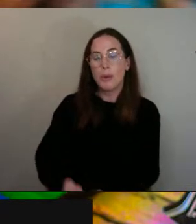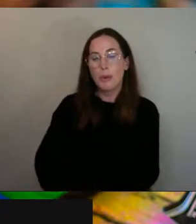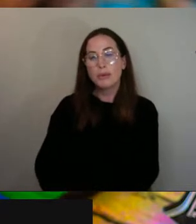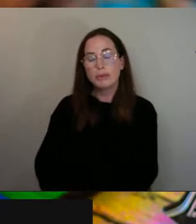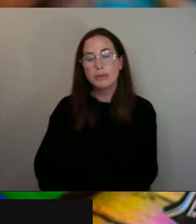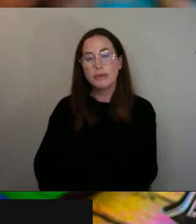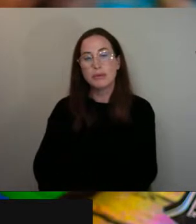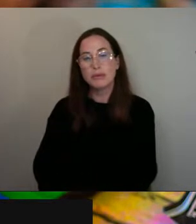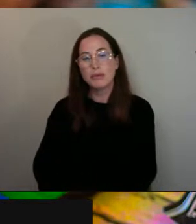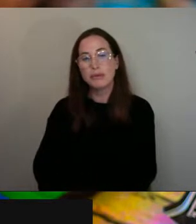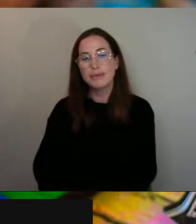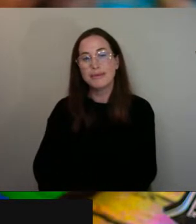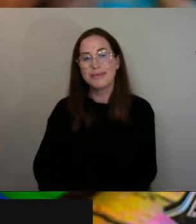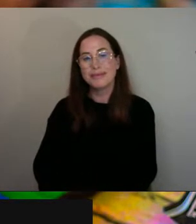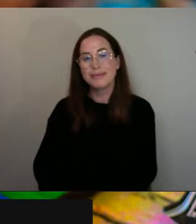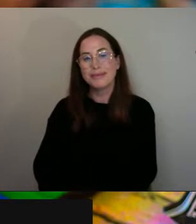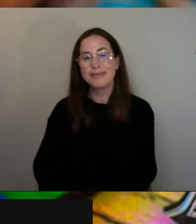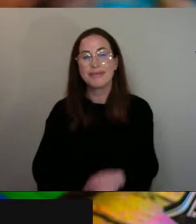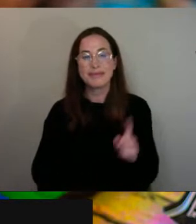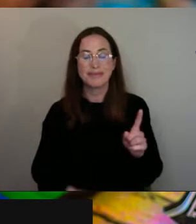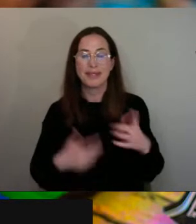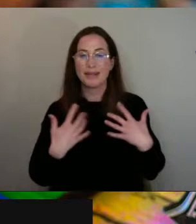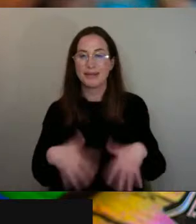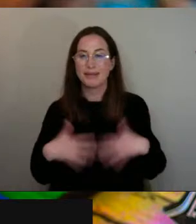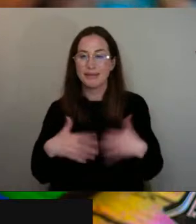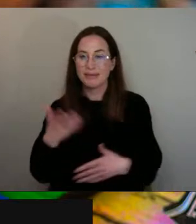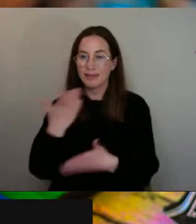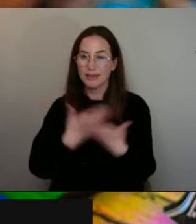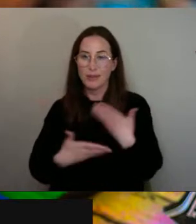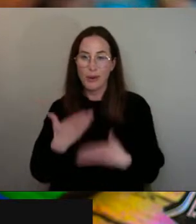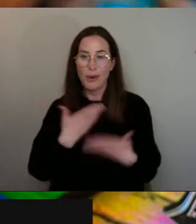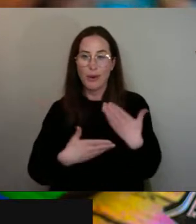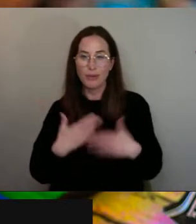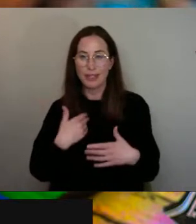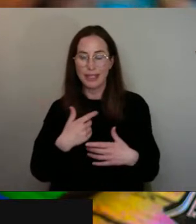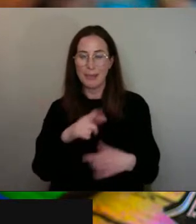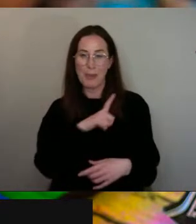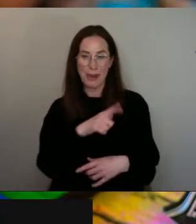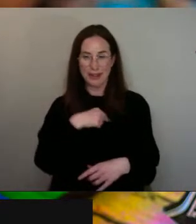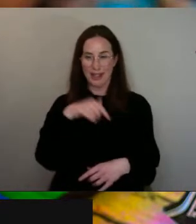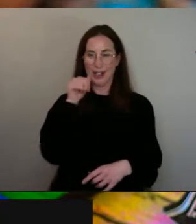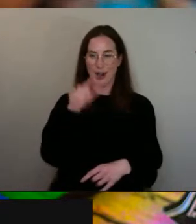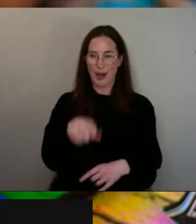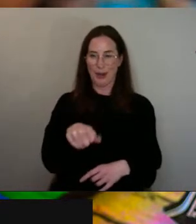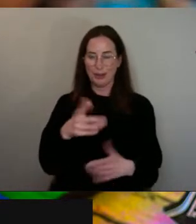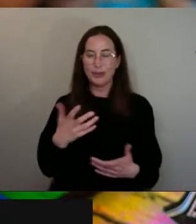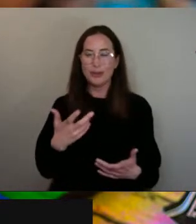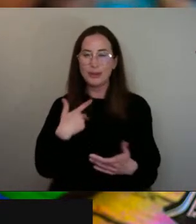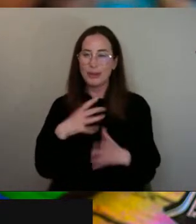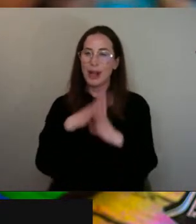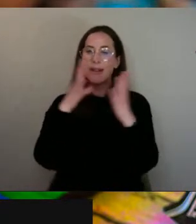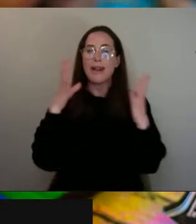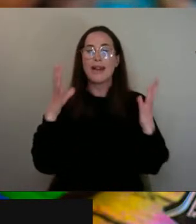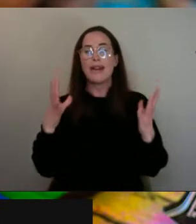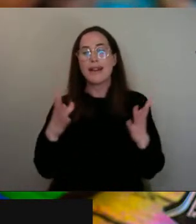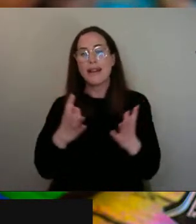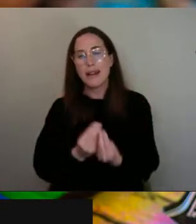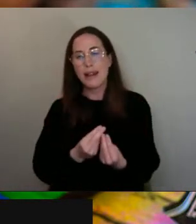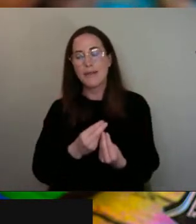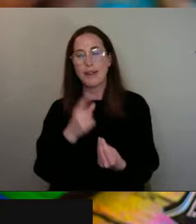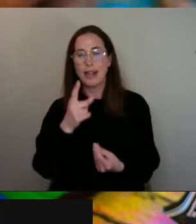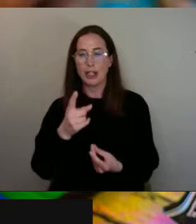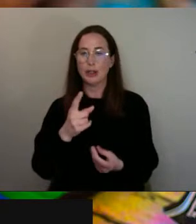Well, that's such an amazing story. And, like, just knowing you, like, and how, you know, everything that you stand for,